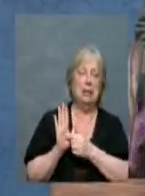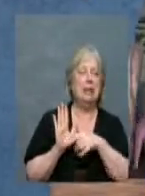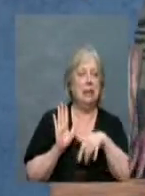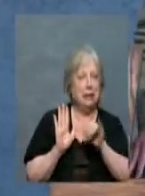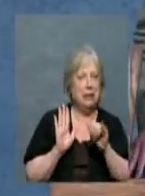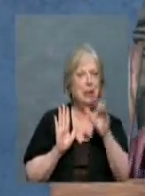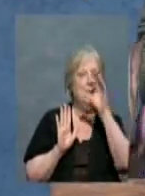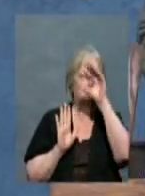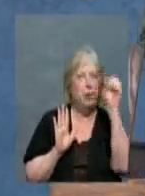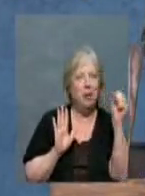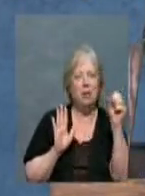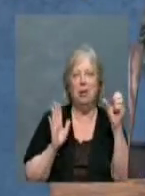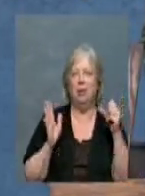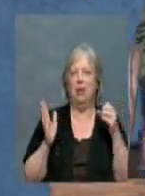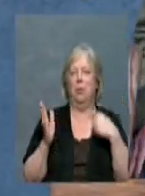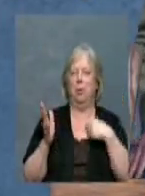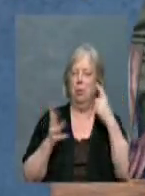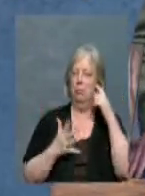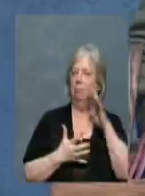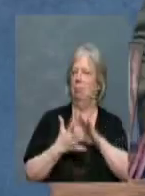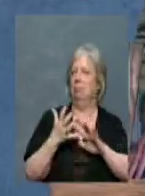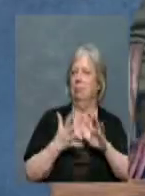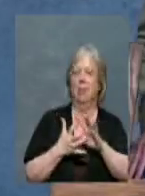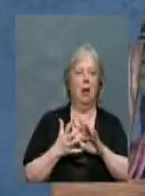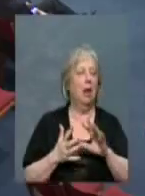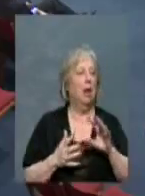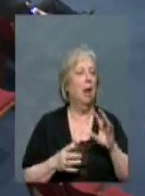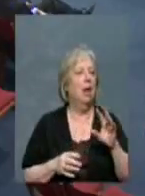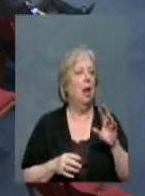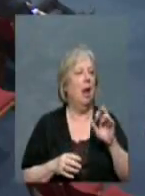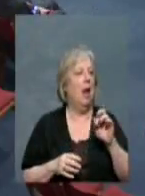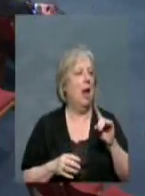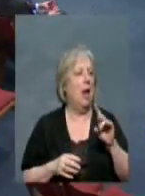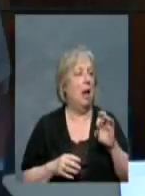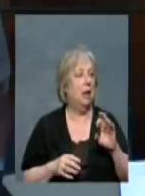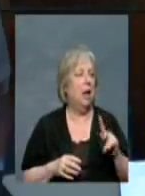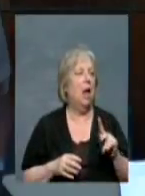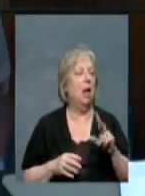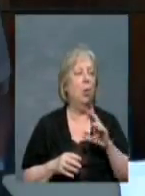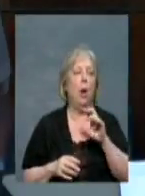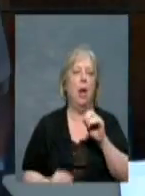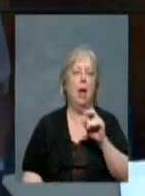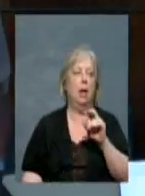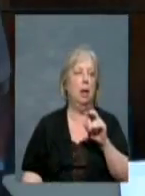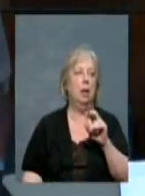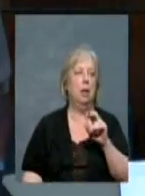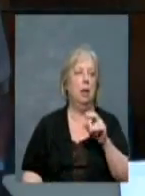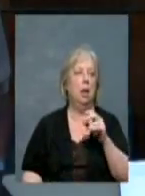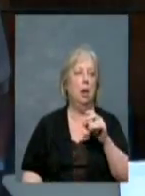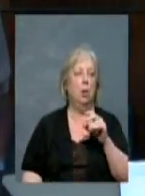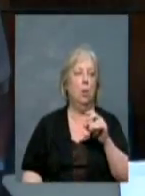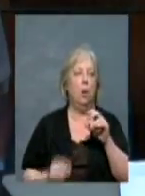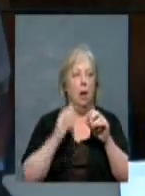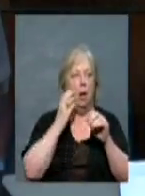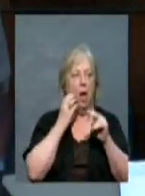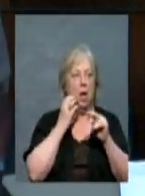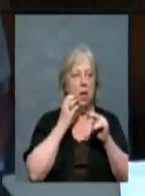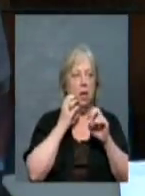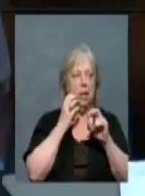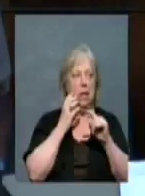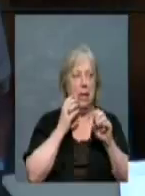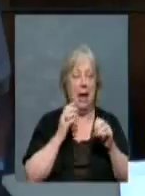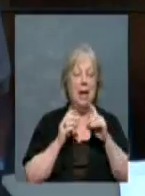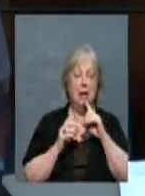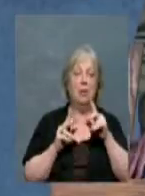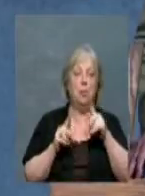the president. So we were kind of getting some mixed. Well, Annette Ricker is the president that we are working with at Southwest Ups. Well,